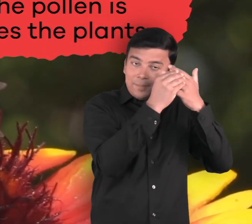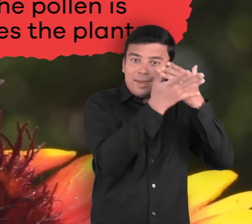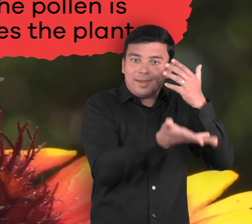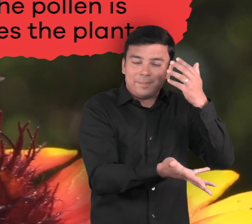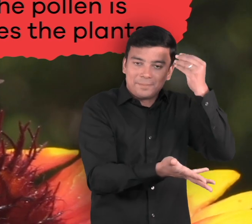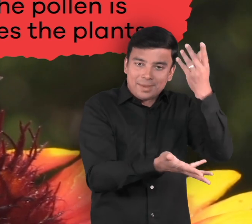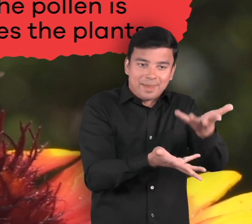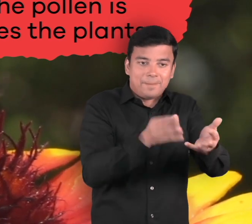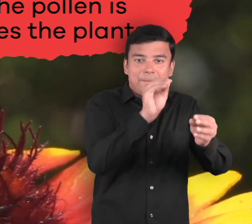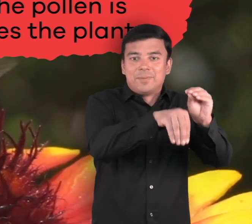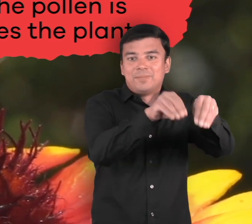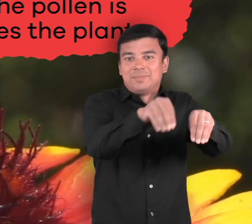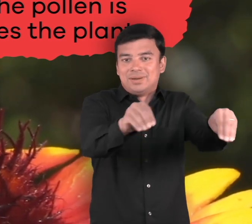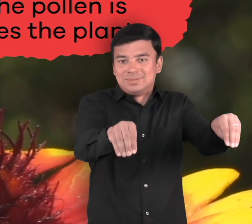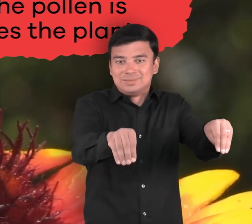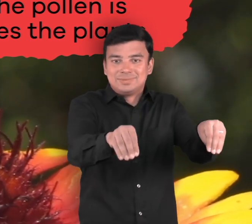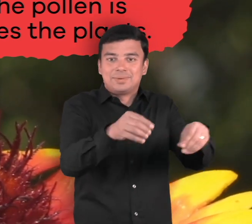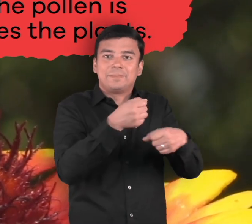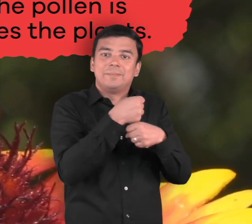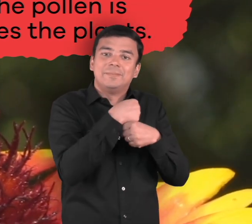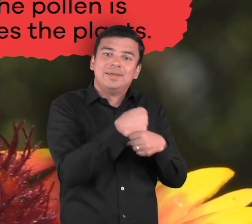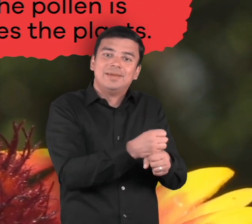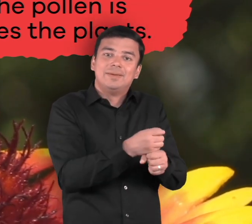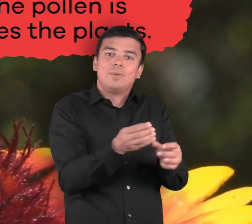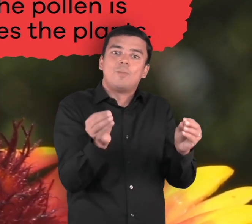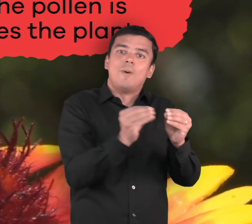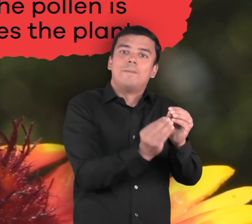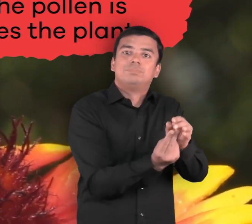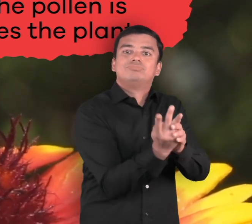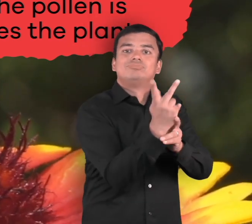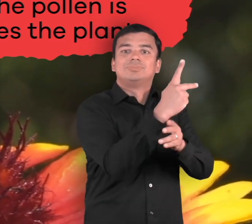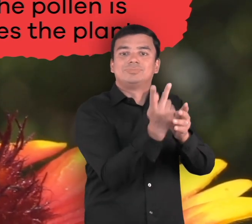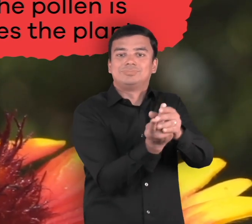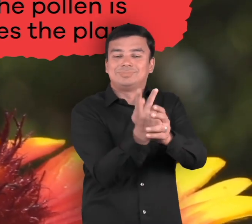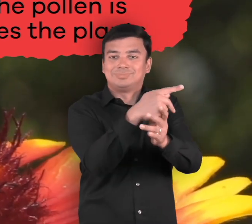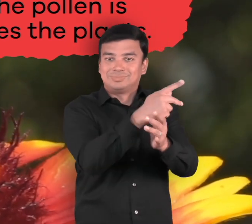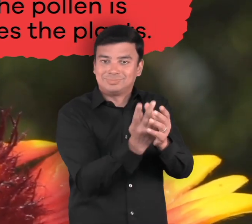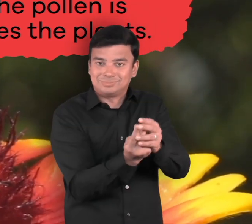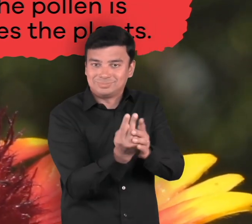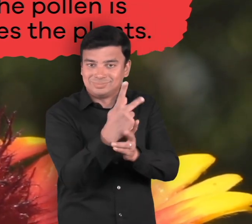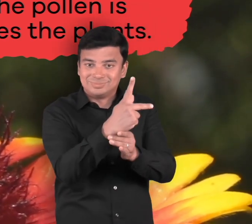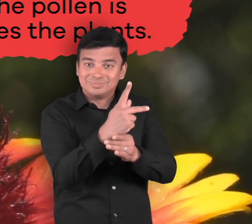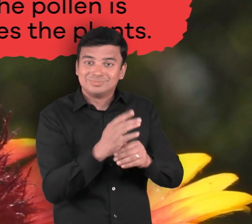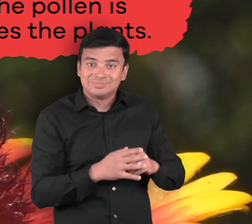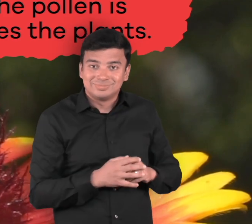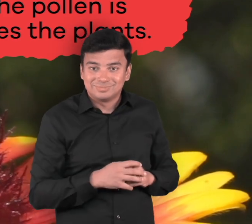flower, the pollen is distributed and it cross-pollinates the plants.